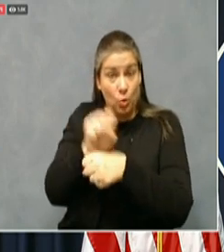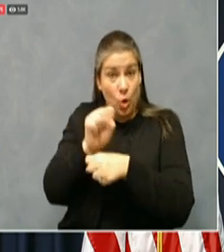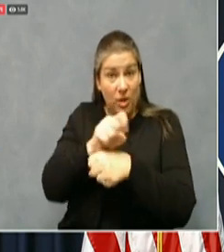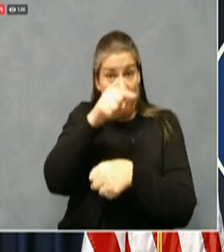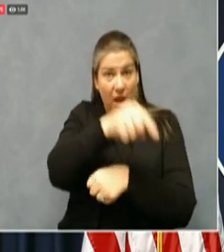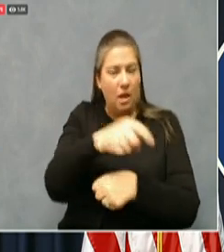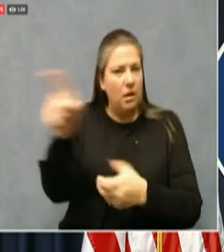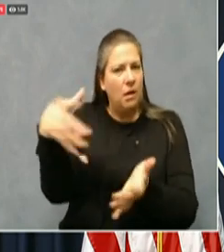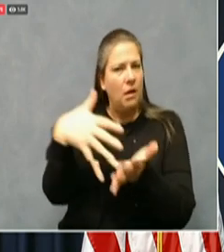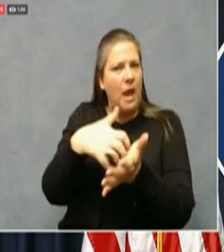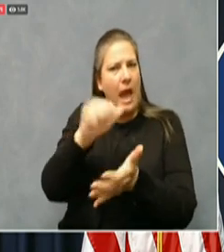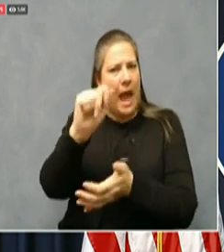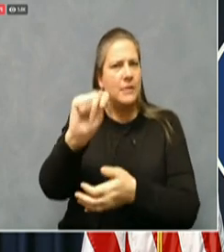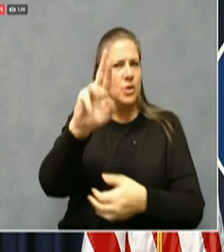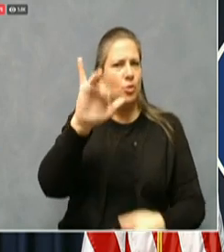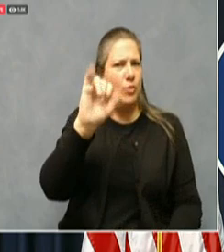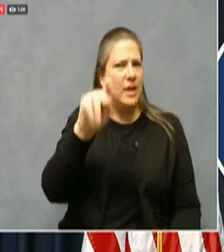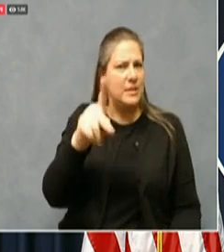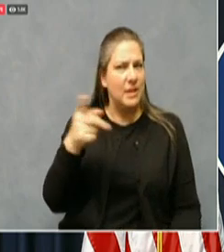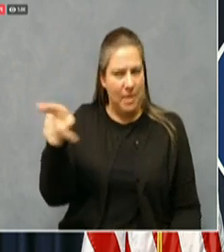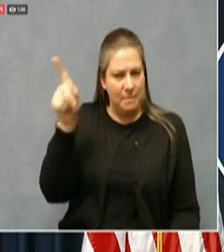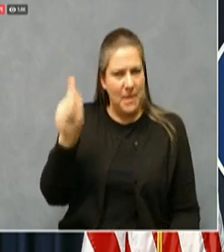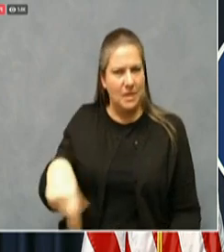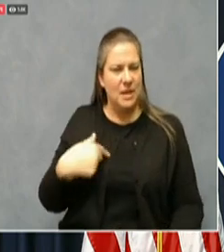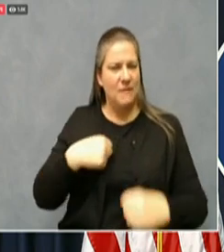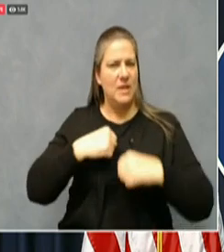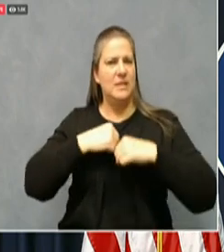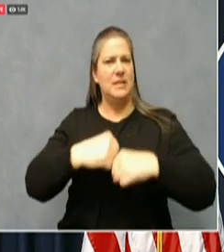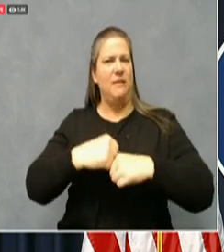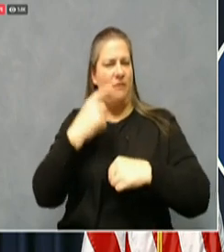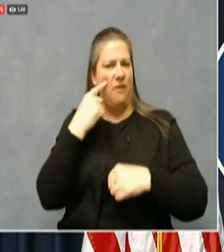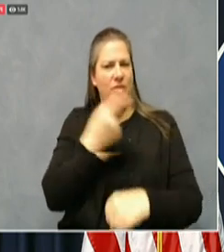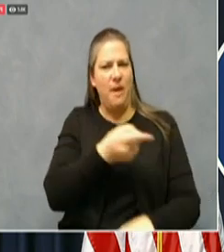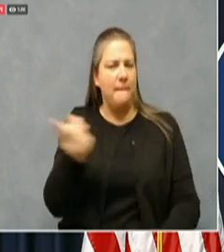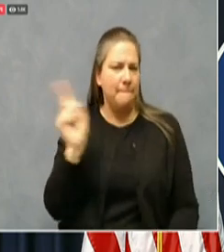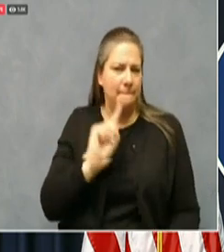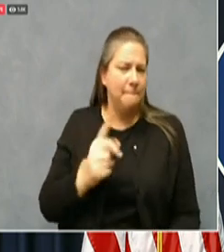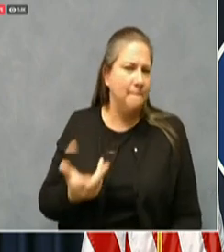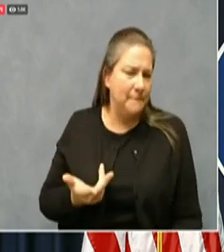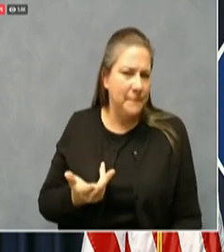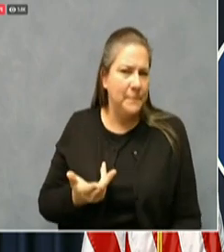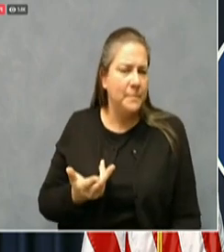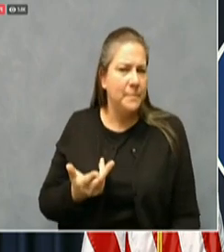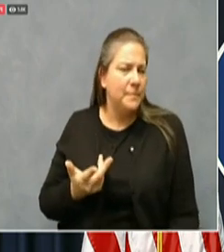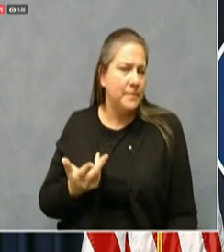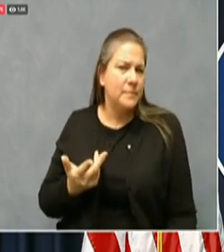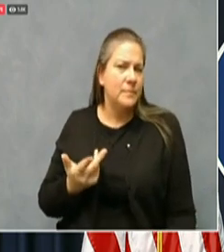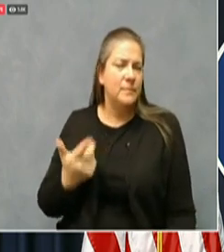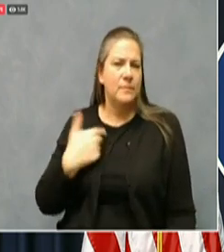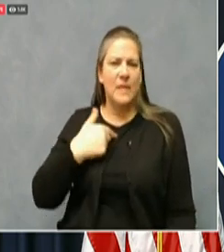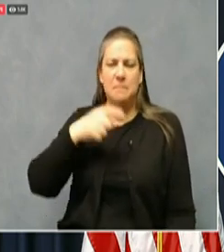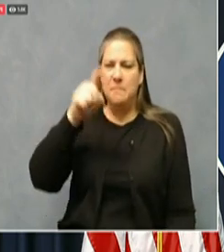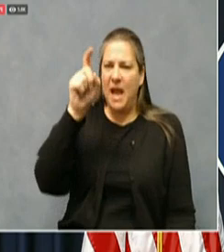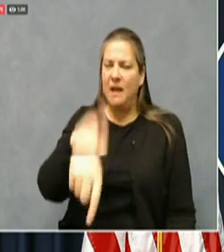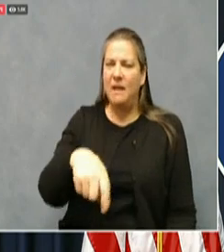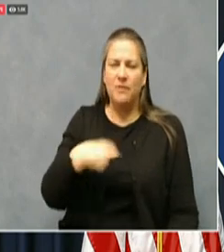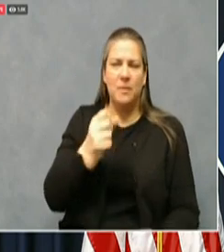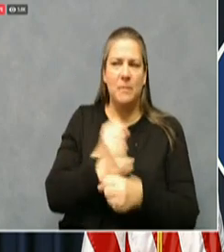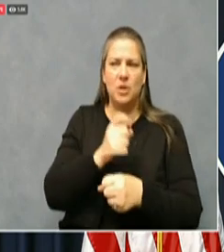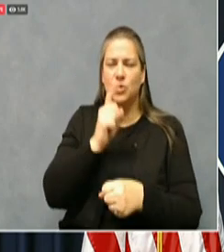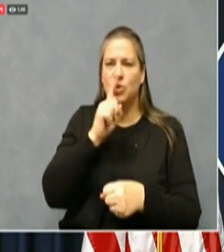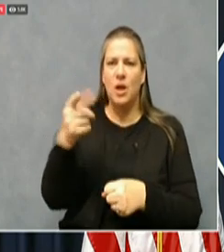the type of safeguards that that they need to keep them safe. We also need to make sure that there are virtual options